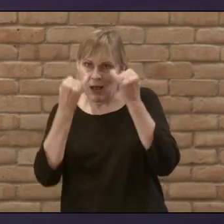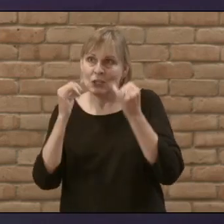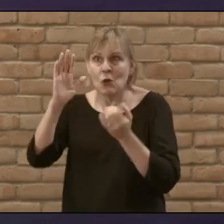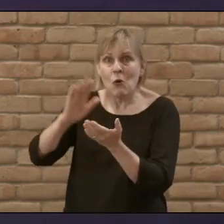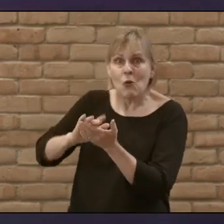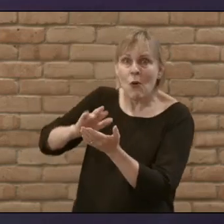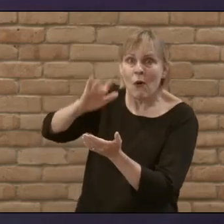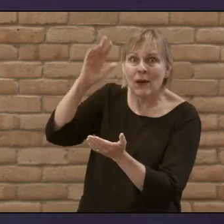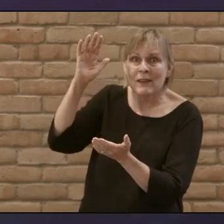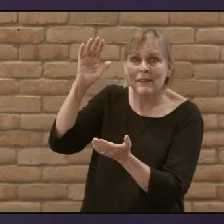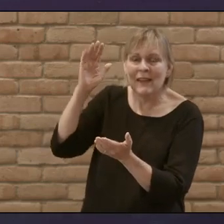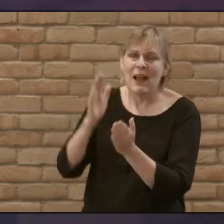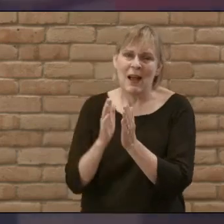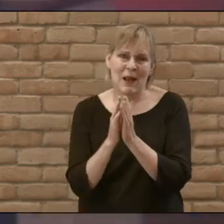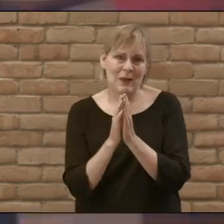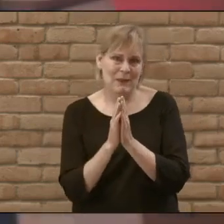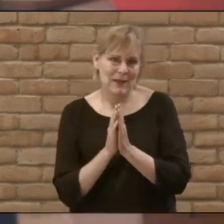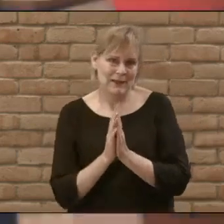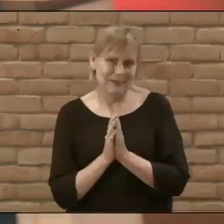glory. Amen.